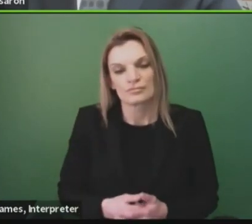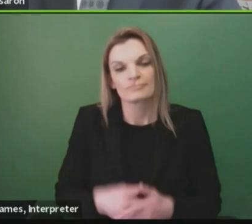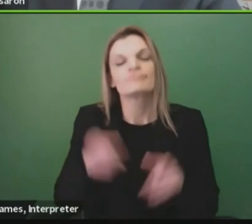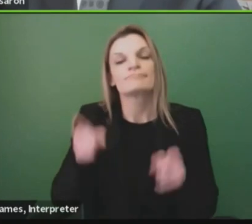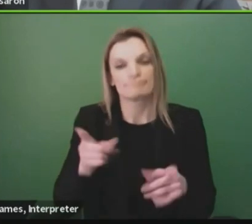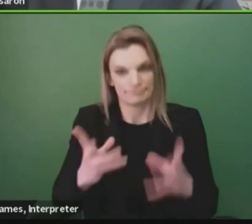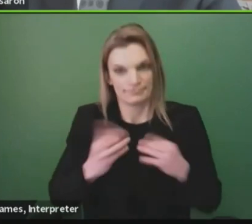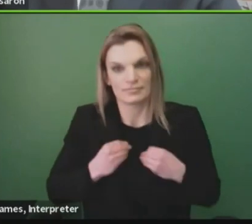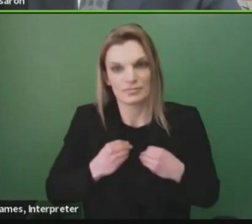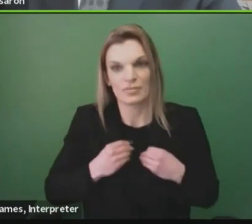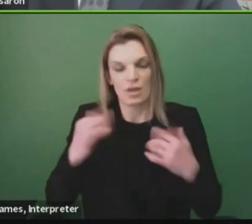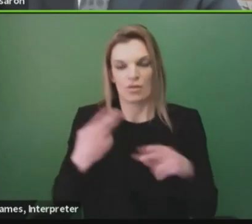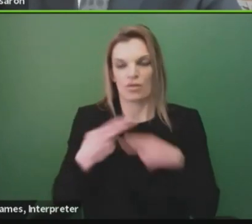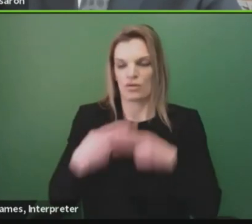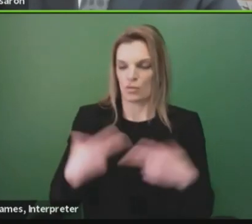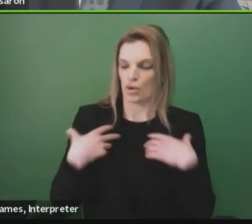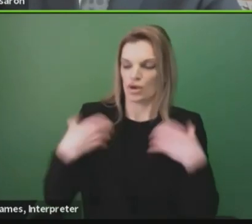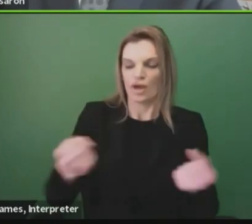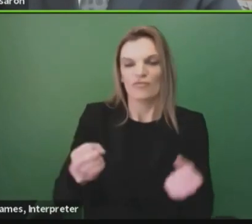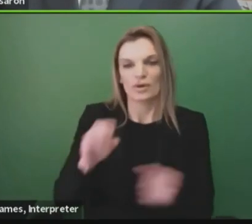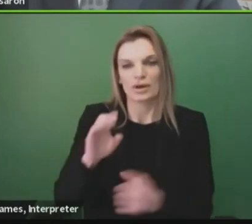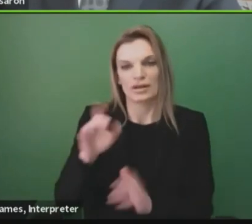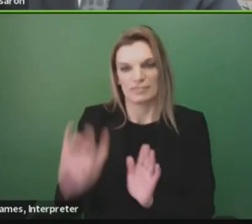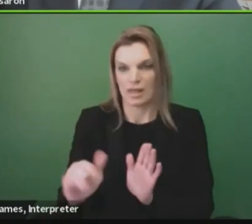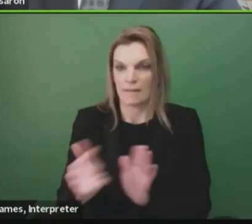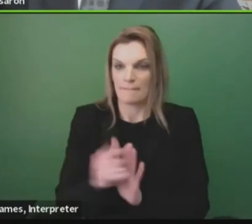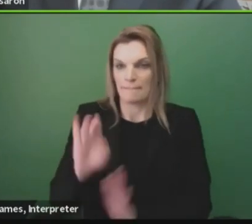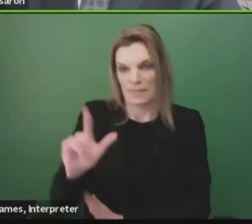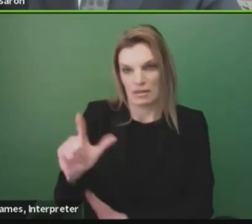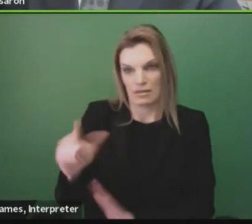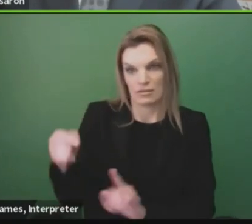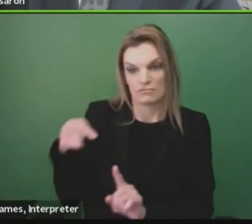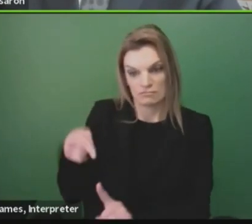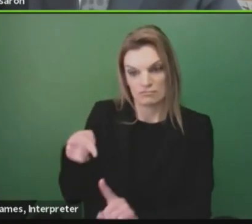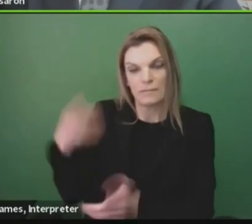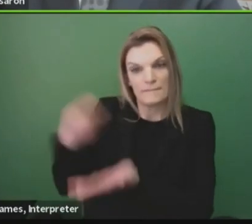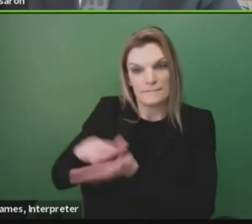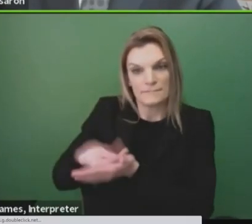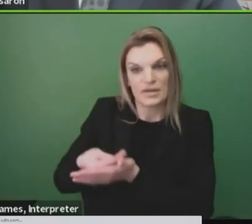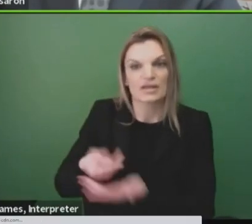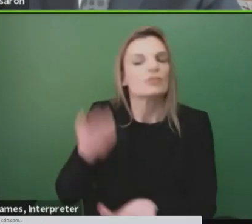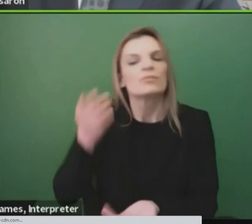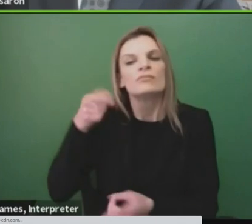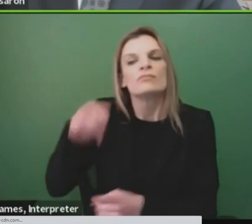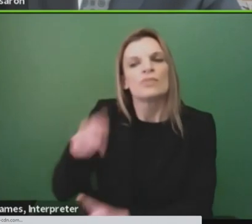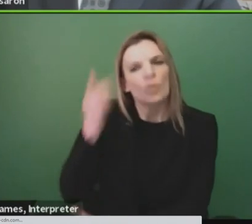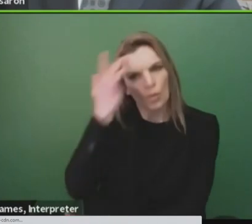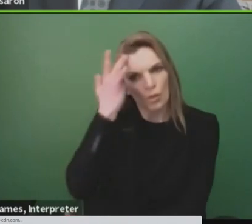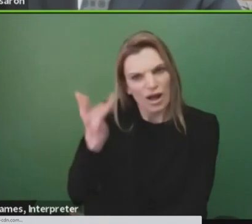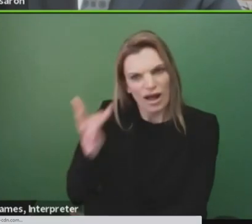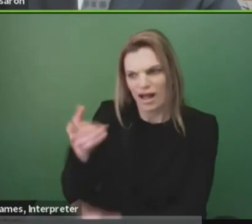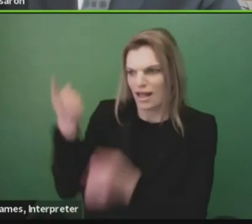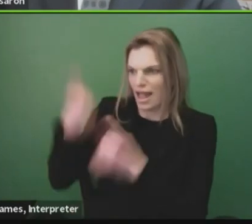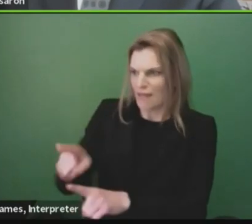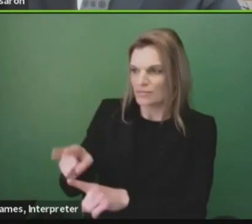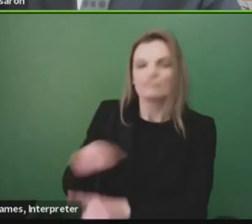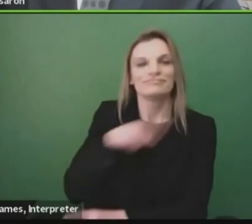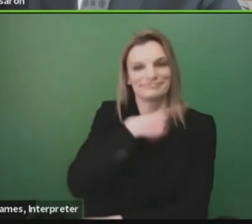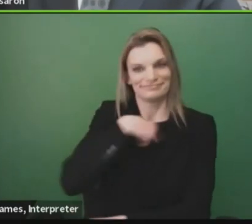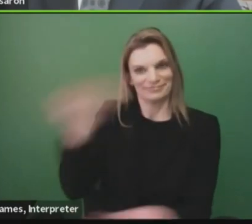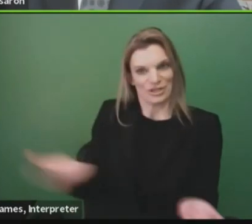which provided a tremendous amount of funding because of the advocacy of this governor and because of the advocacy of people throughout the state.